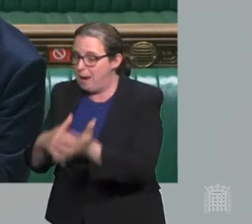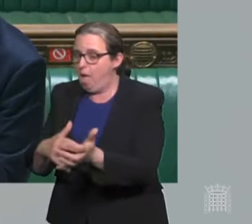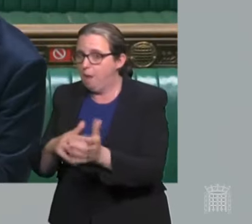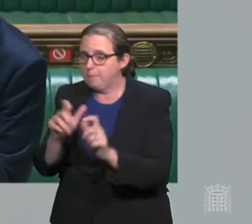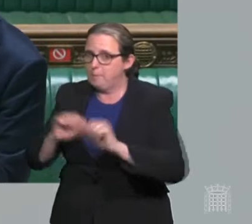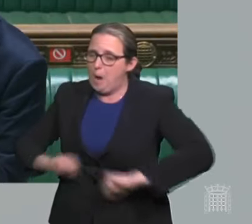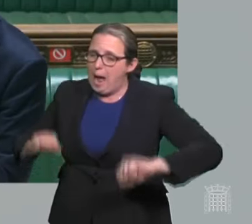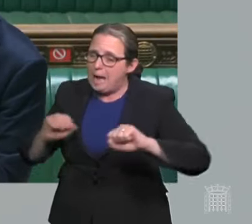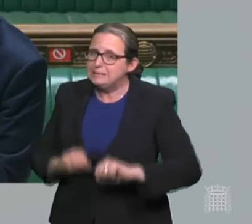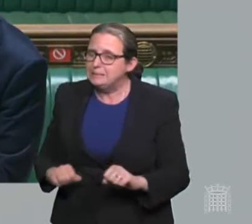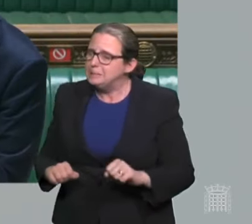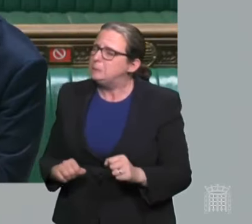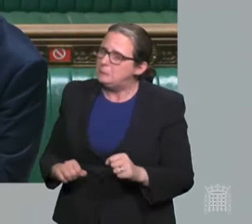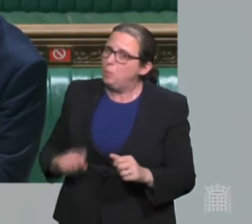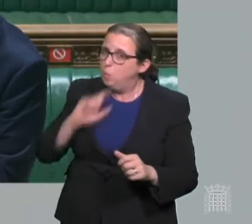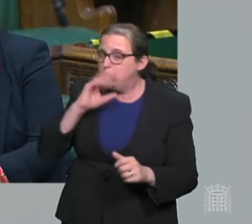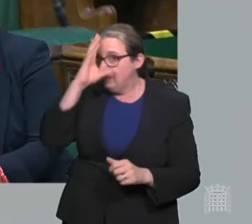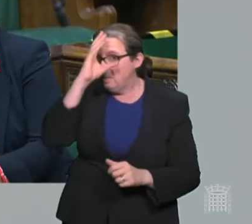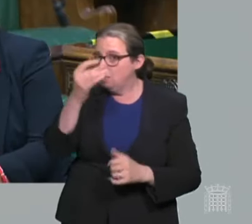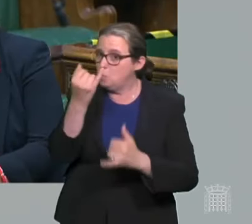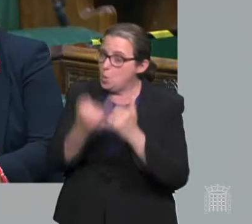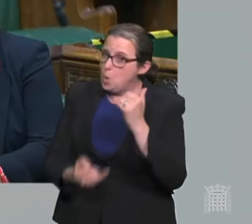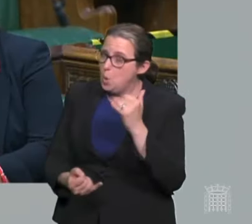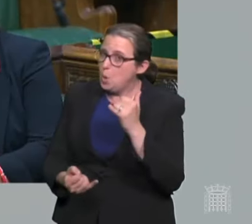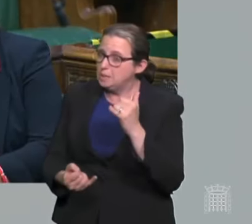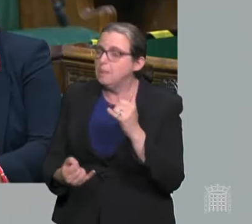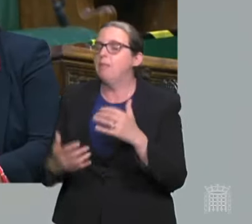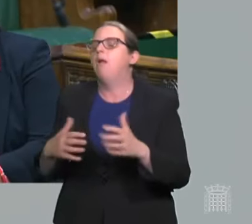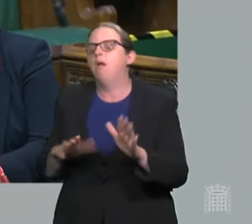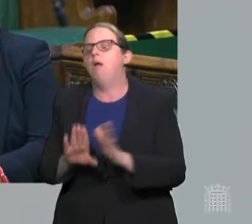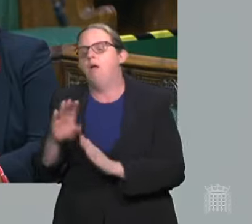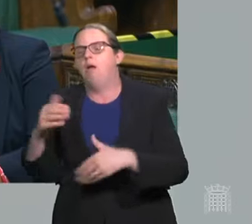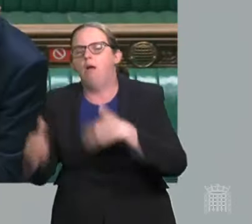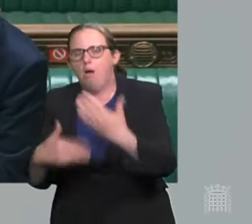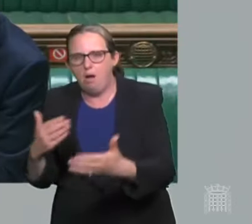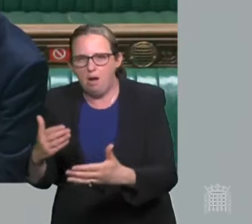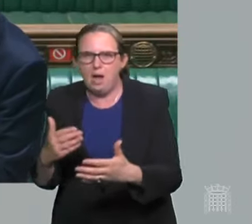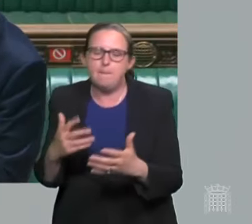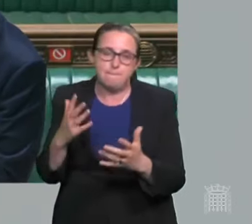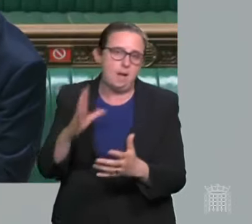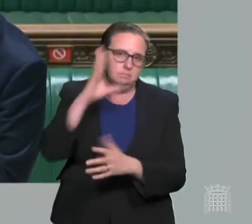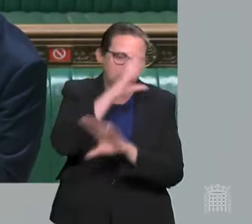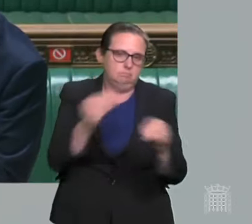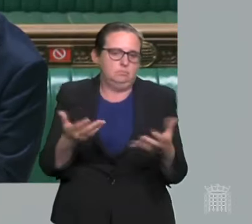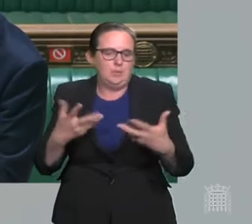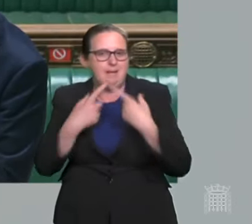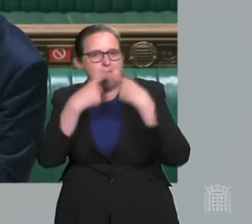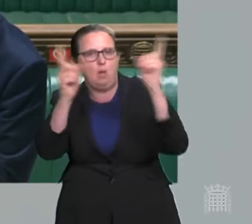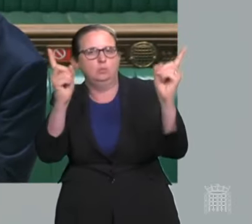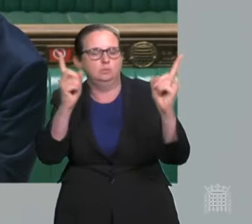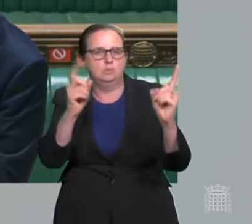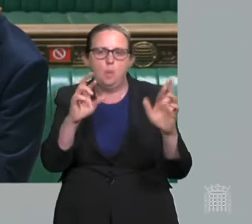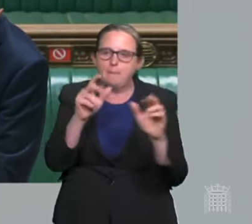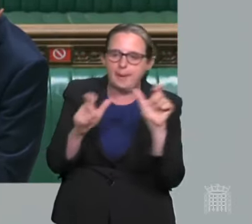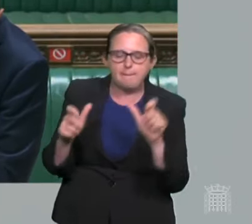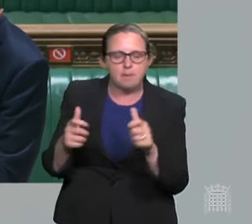it's unfortunately going to get a lot worse than that before it gets better. think we can all understand why, but today's announcement, I think, would have certainly have